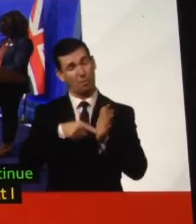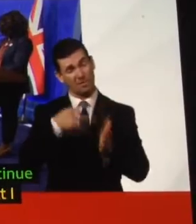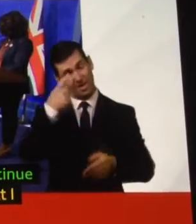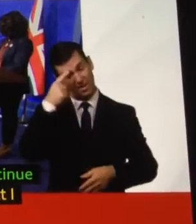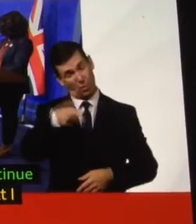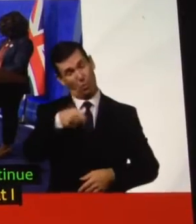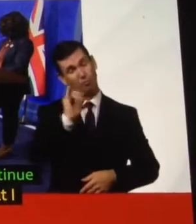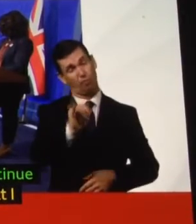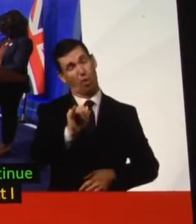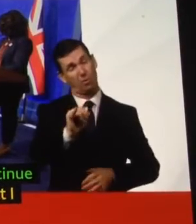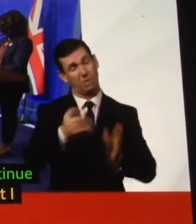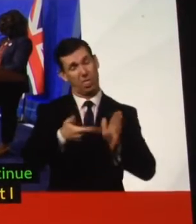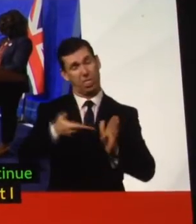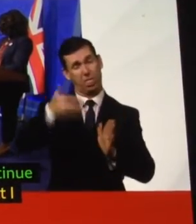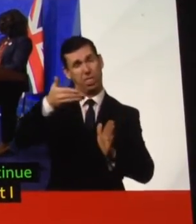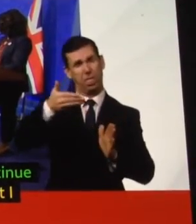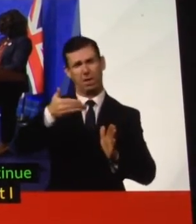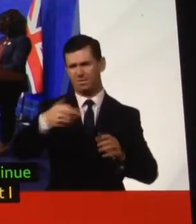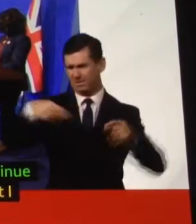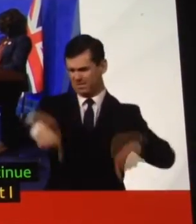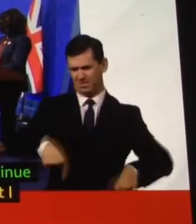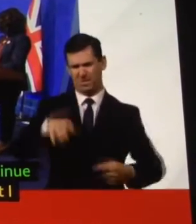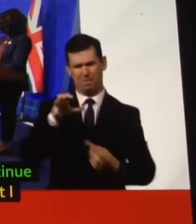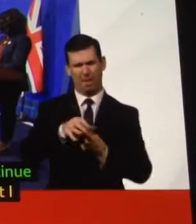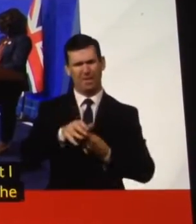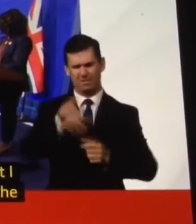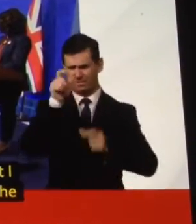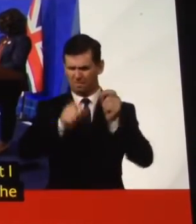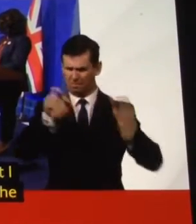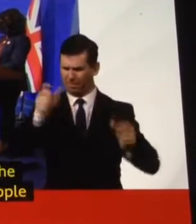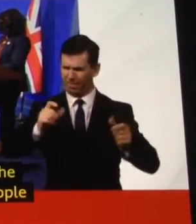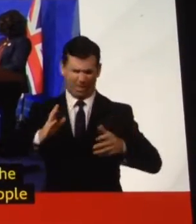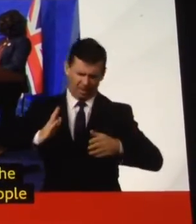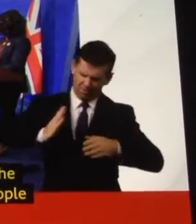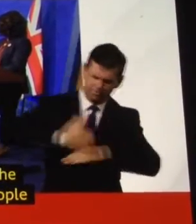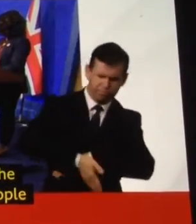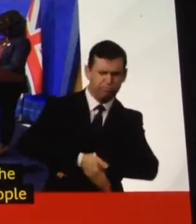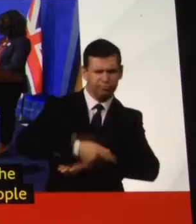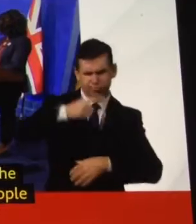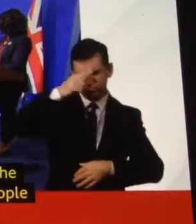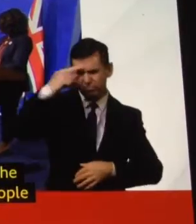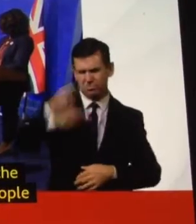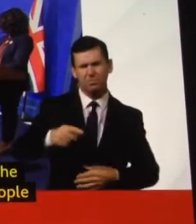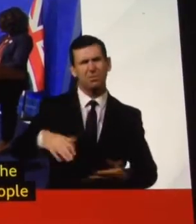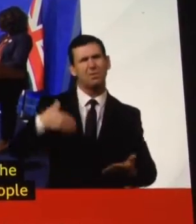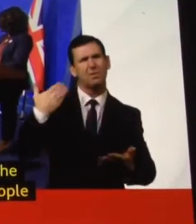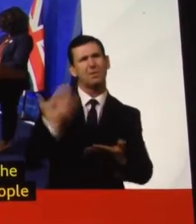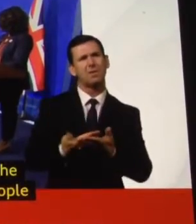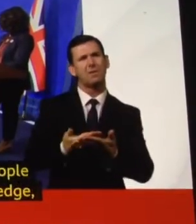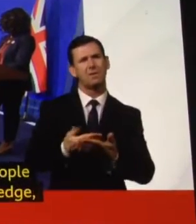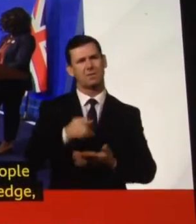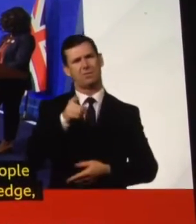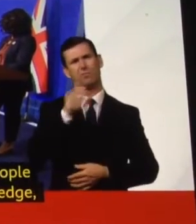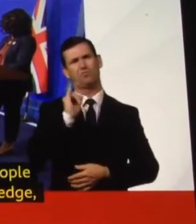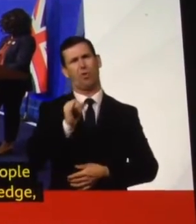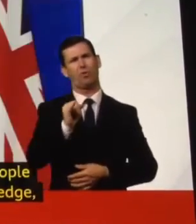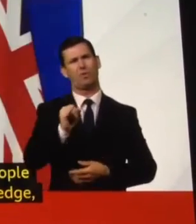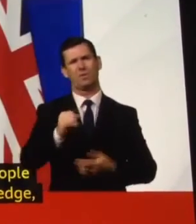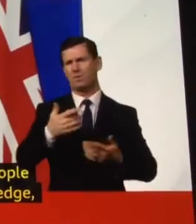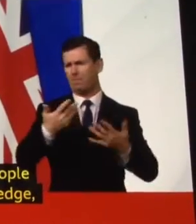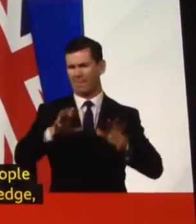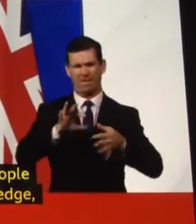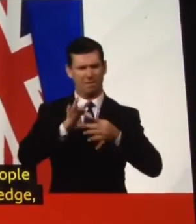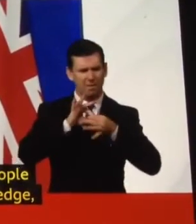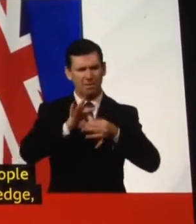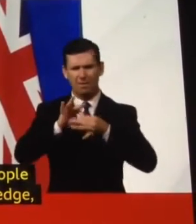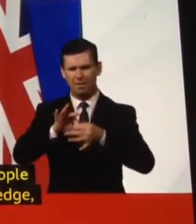people, to the best of my knowledge, have worked blindingly hard for a very long time in cooperation with people around government and across